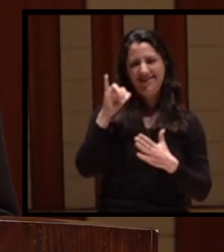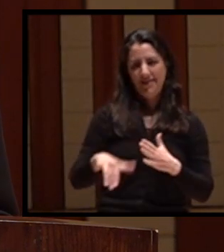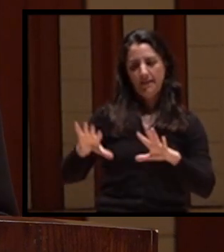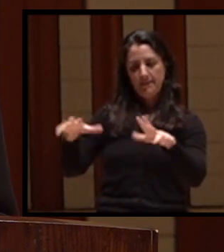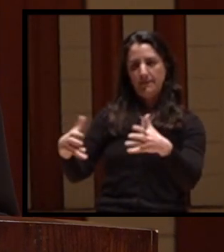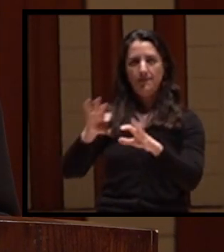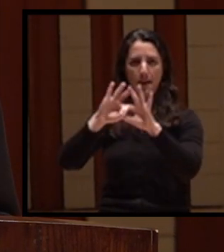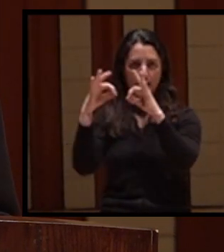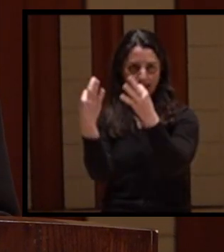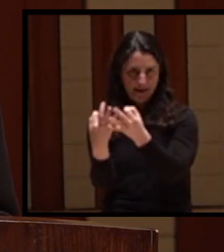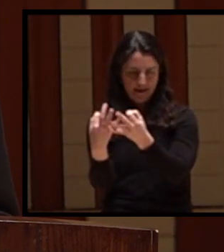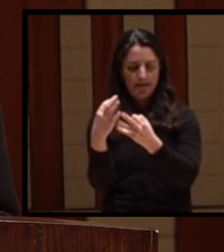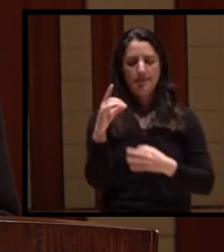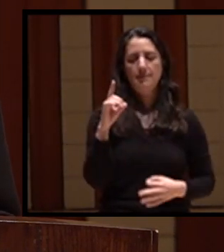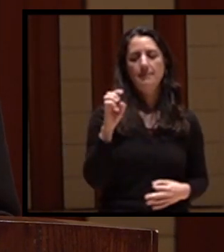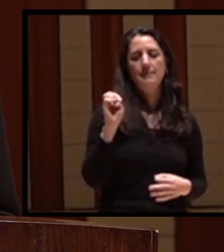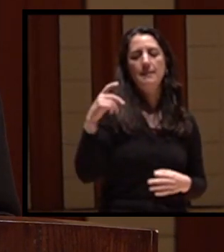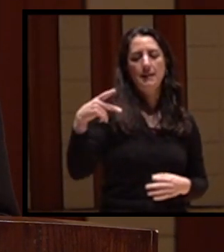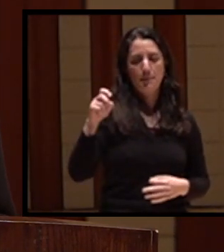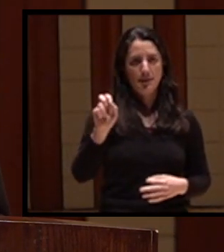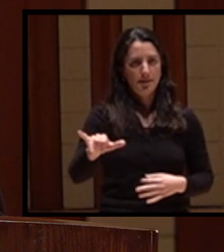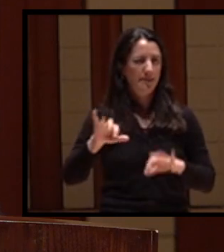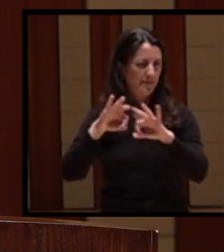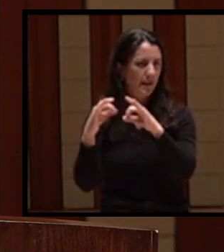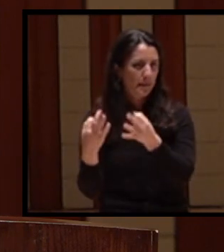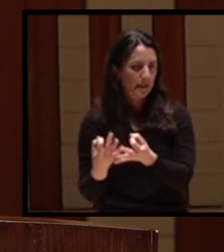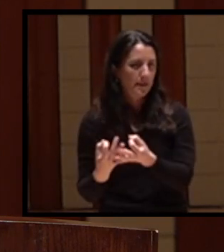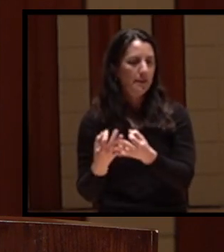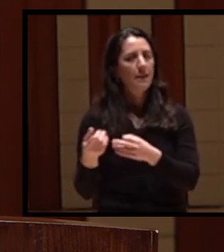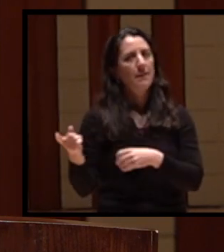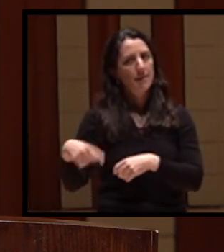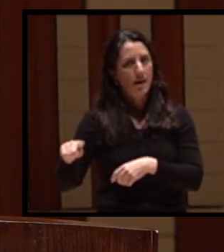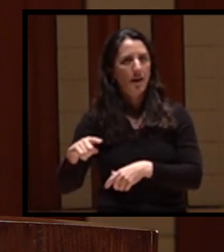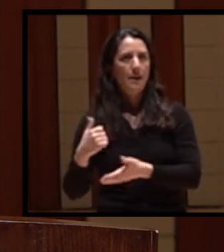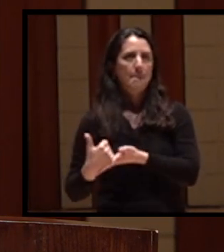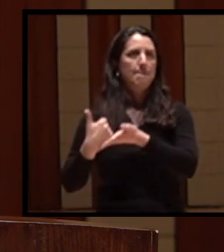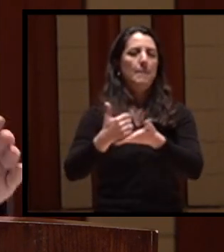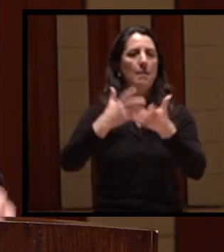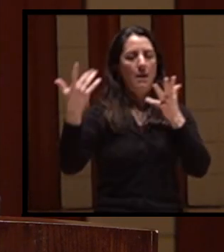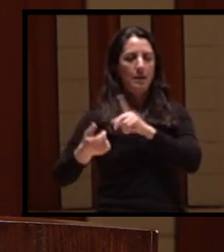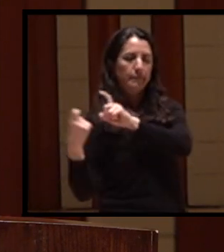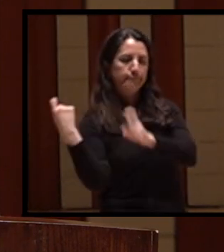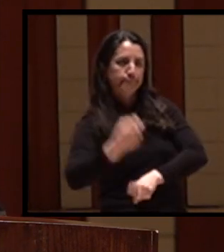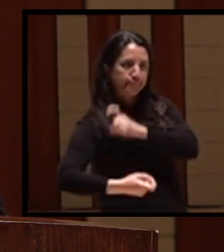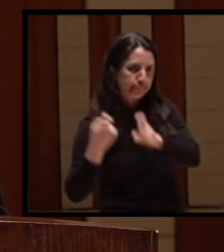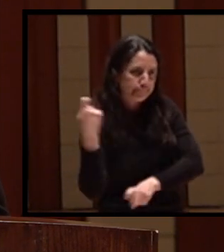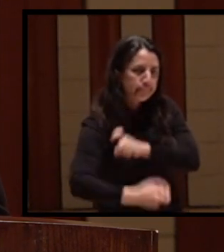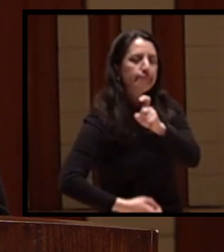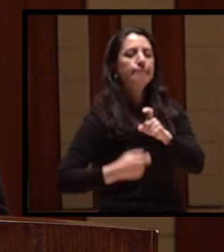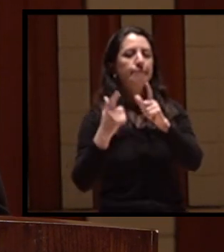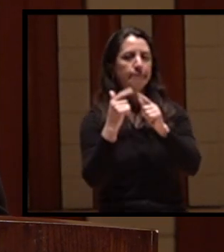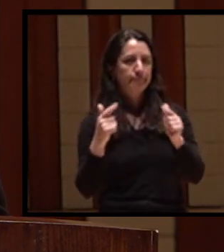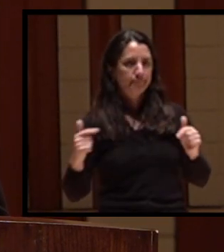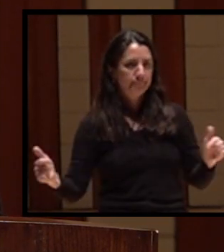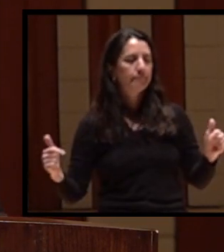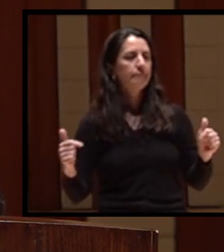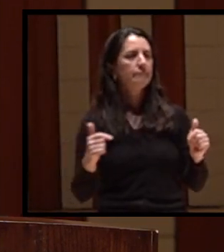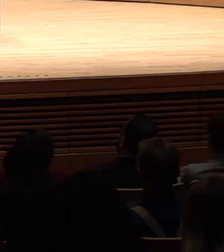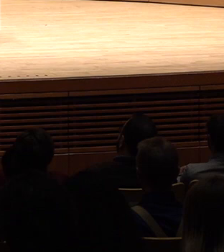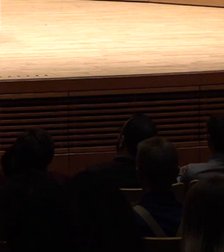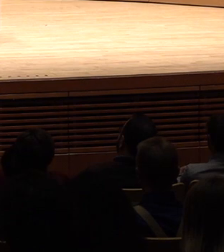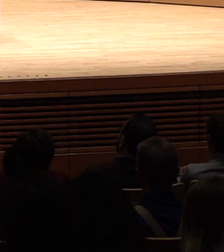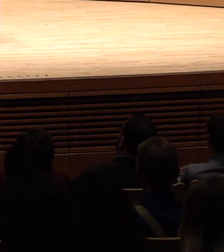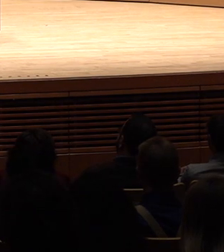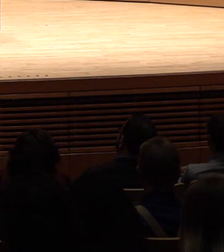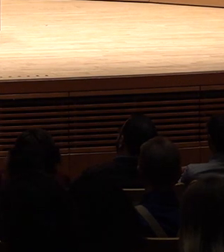which is represented tonight by Heather Dempsey, Massimo Malinacci, and Jan Dempsey as well. And we want to